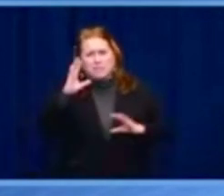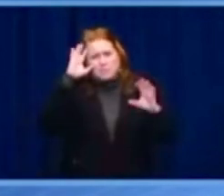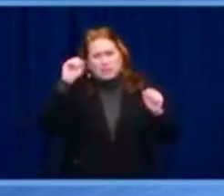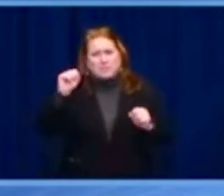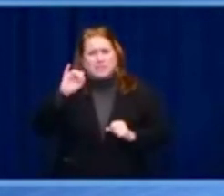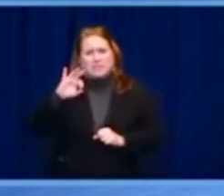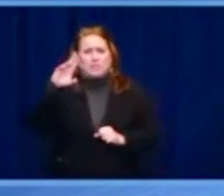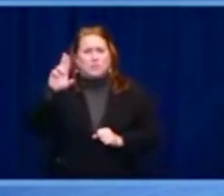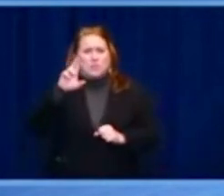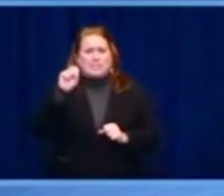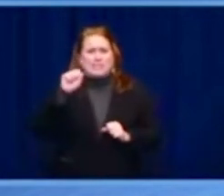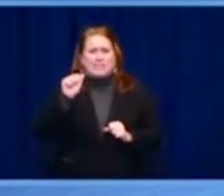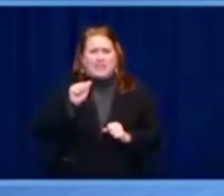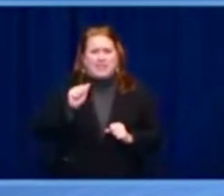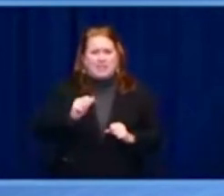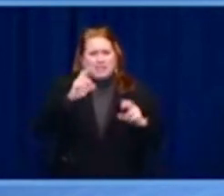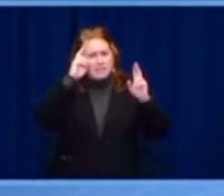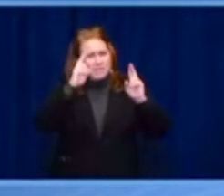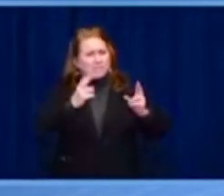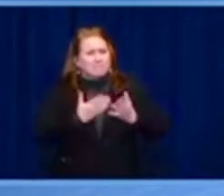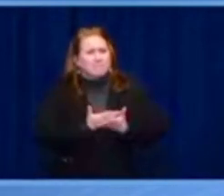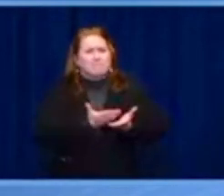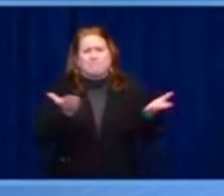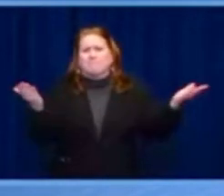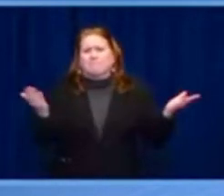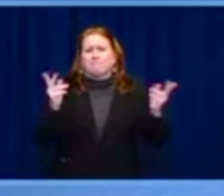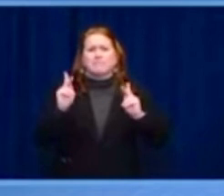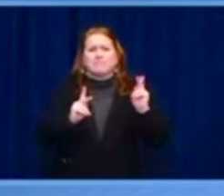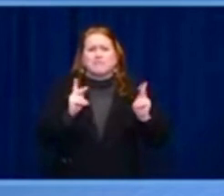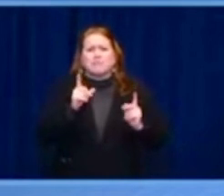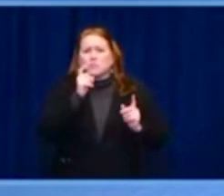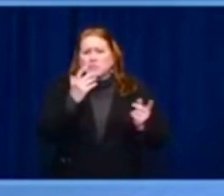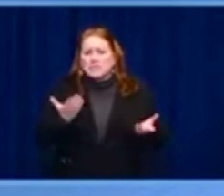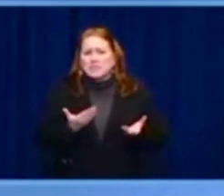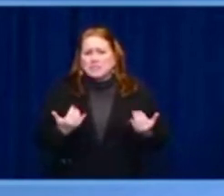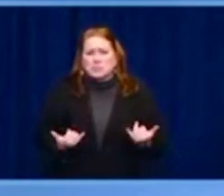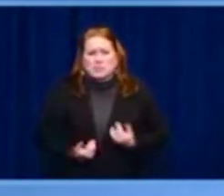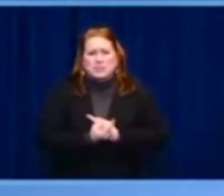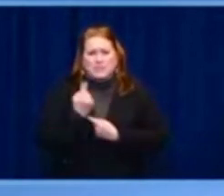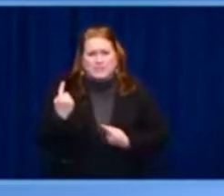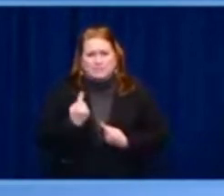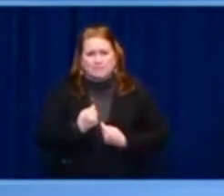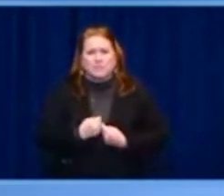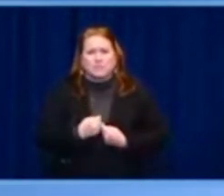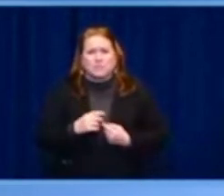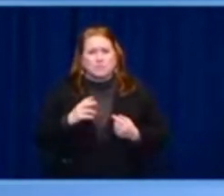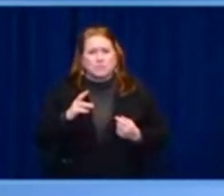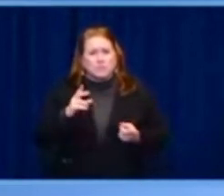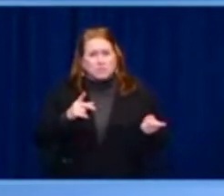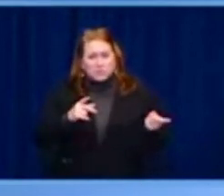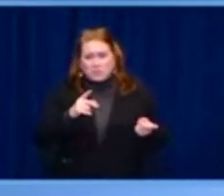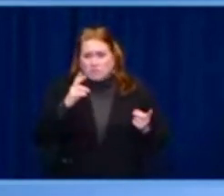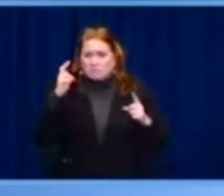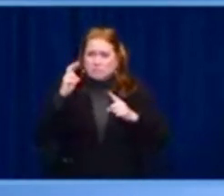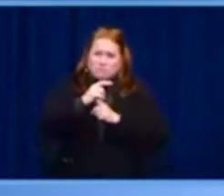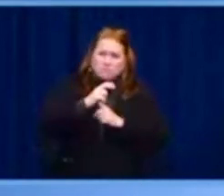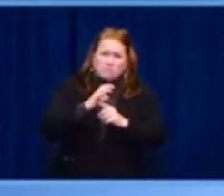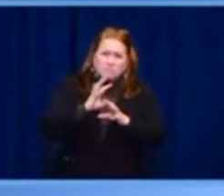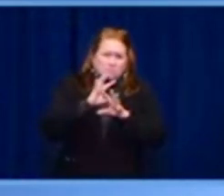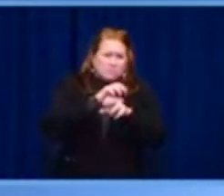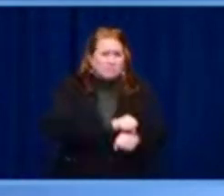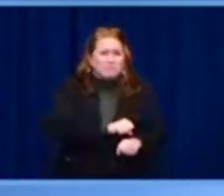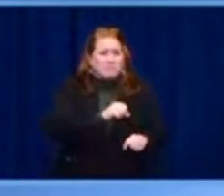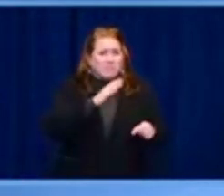action. When I spoke with President Zelensky a few months ago to pledge my support